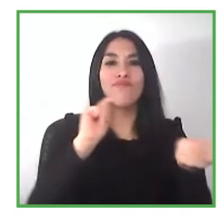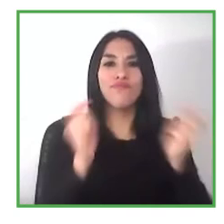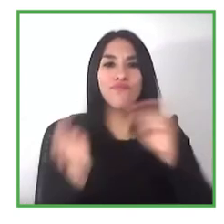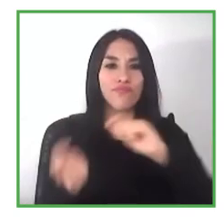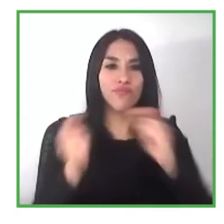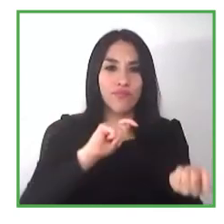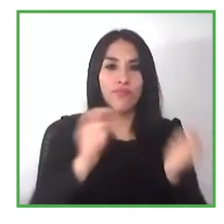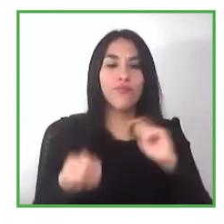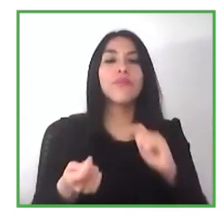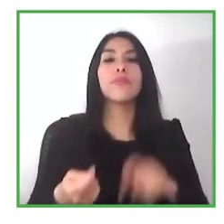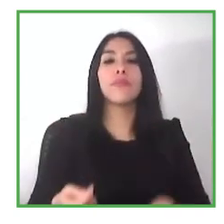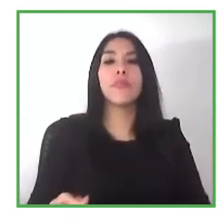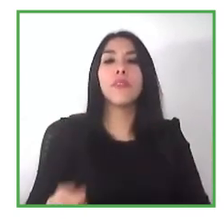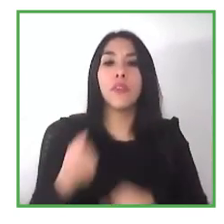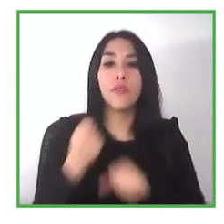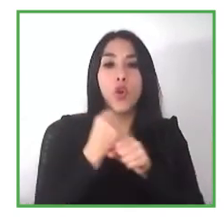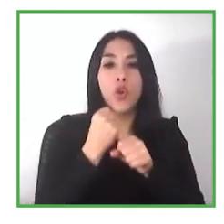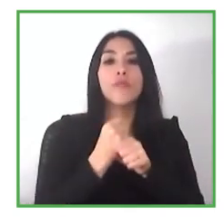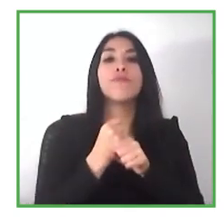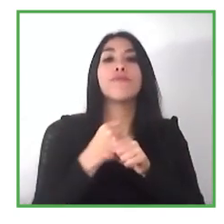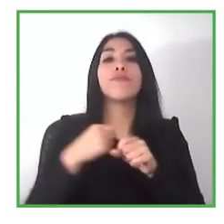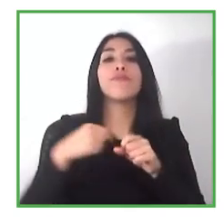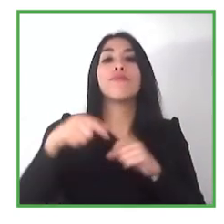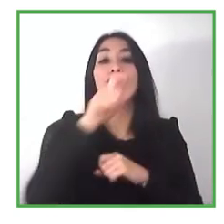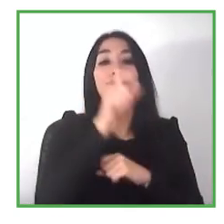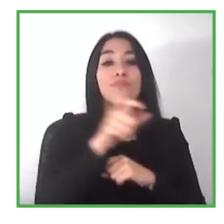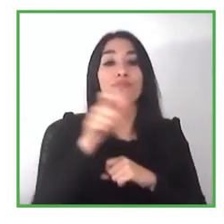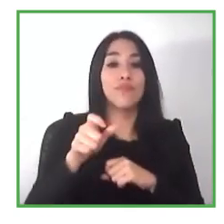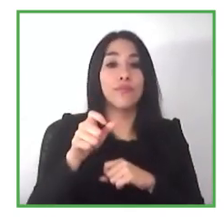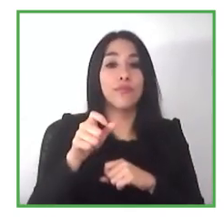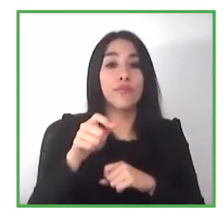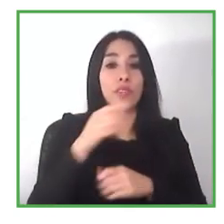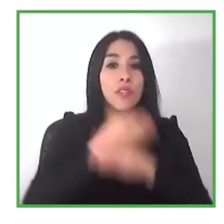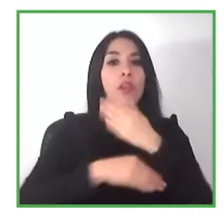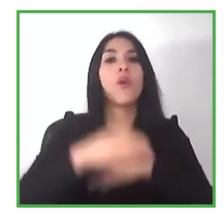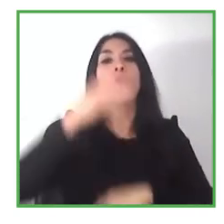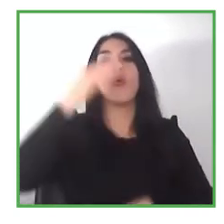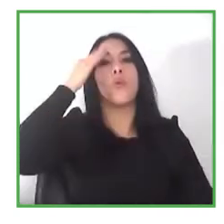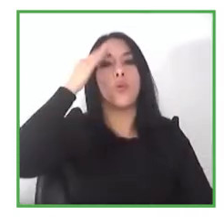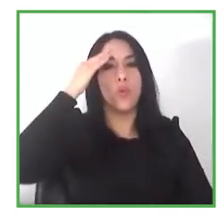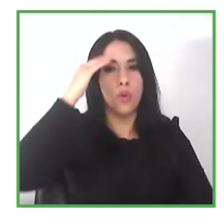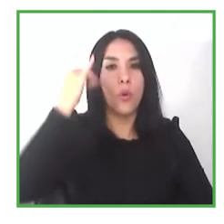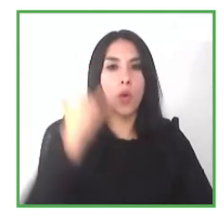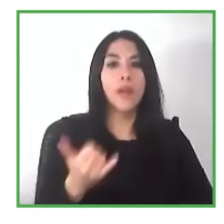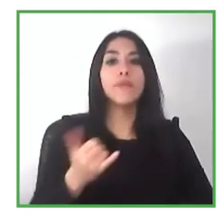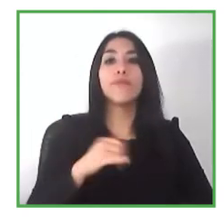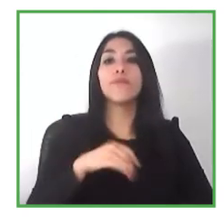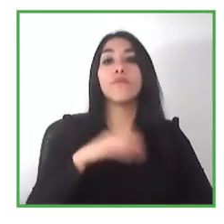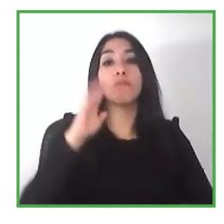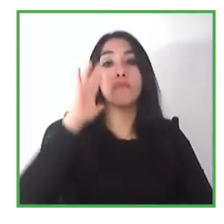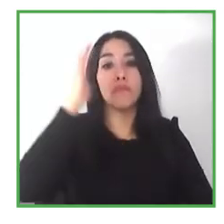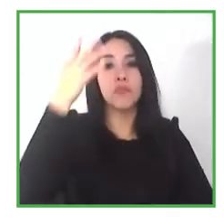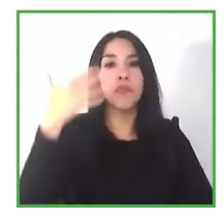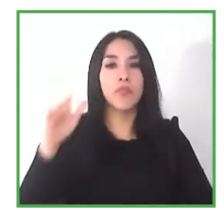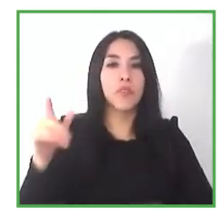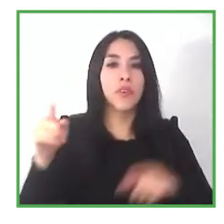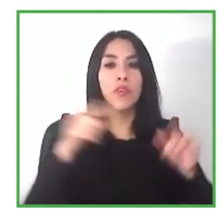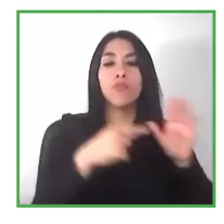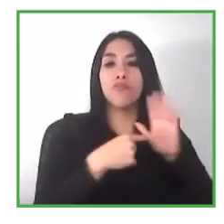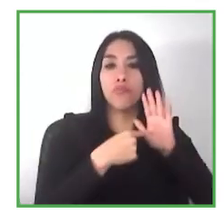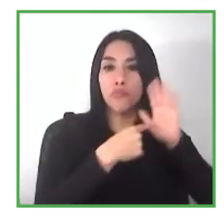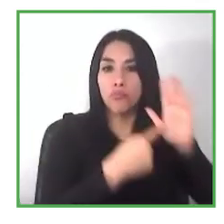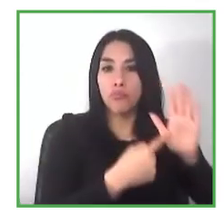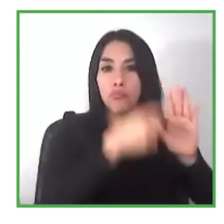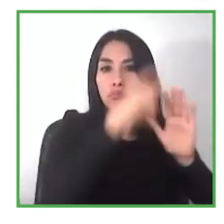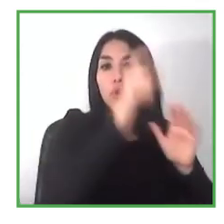show the employer the competence of the individual coming into the environment um on top of that